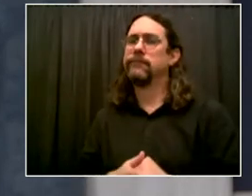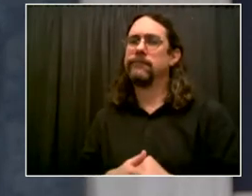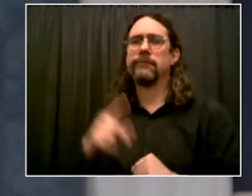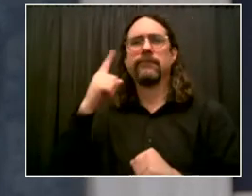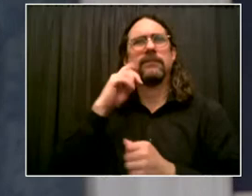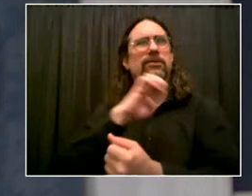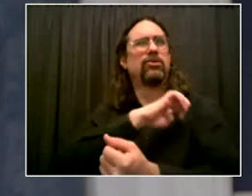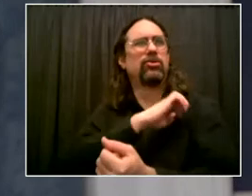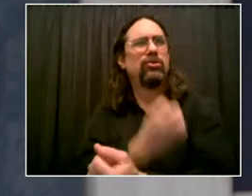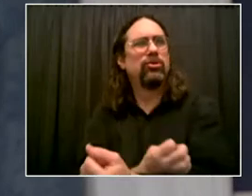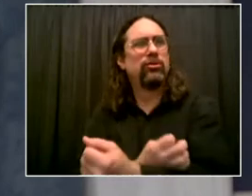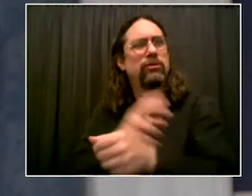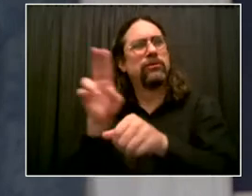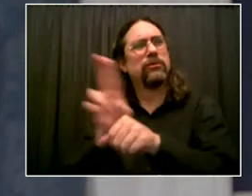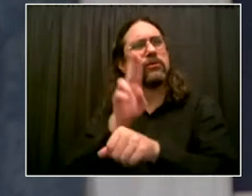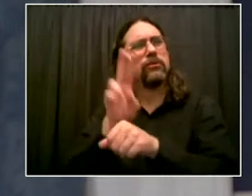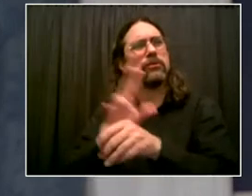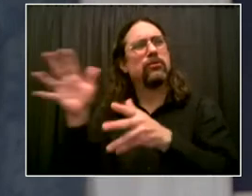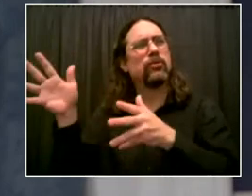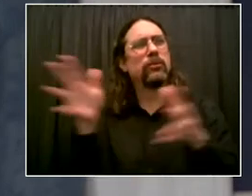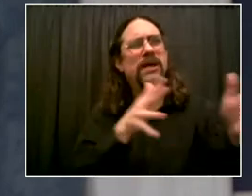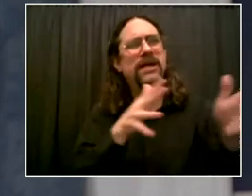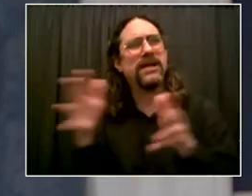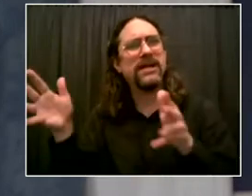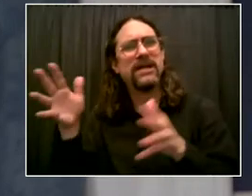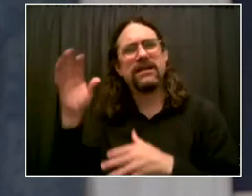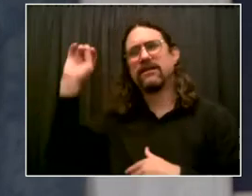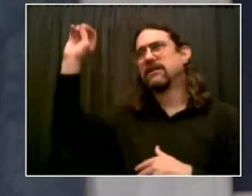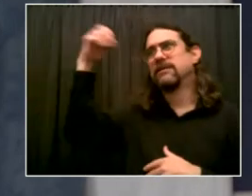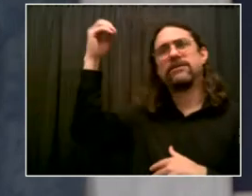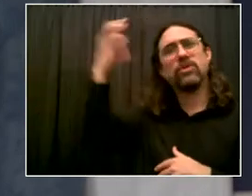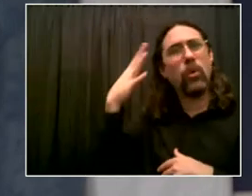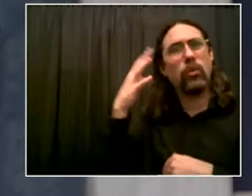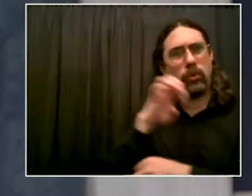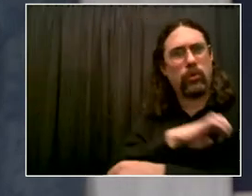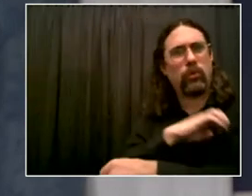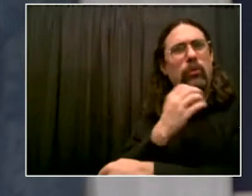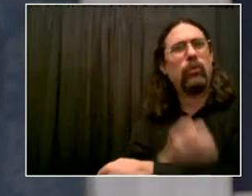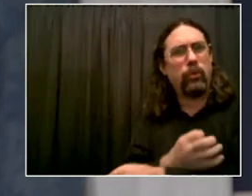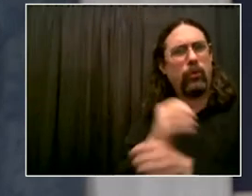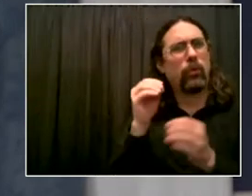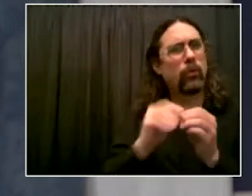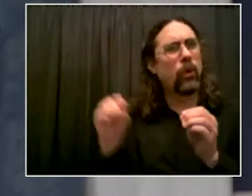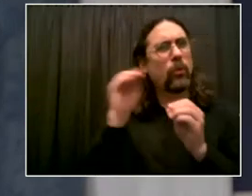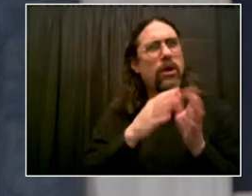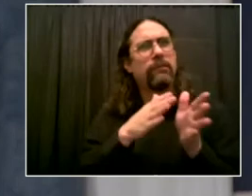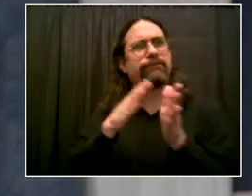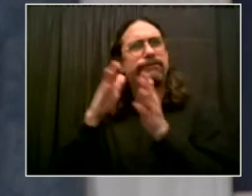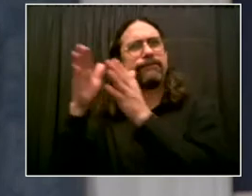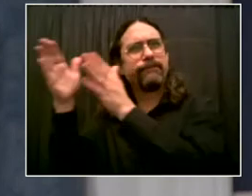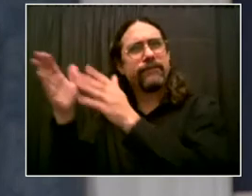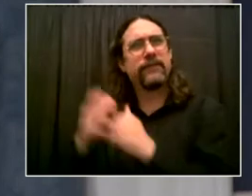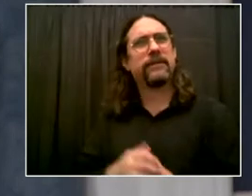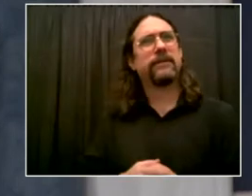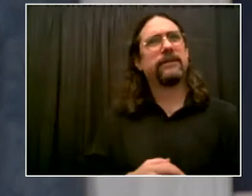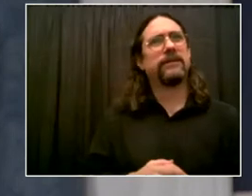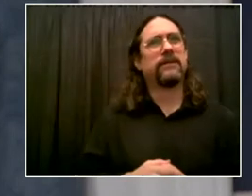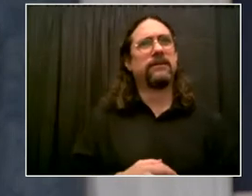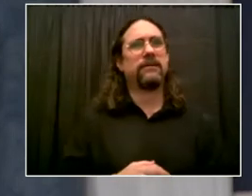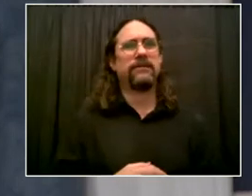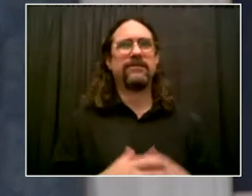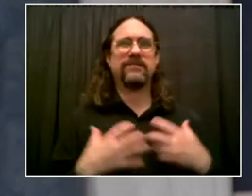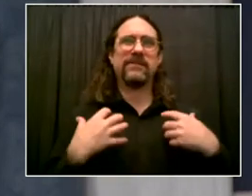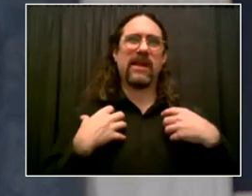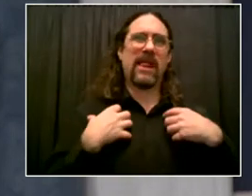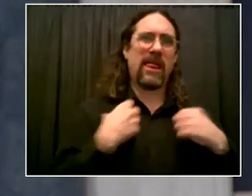and make sure that there's training and opportunities for all New Yorkers to participate in this, as well as create new opportunities for all the amazing entrepreneurs that